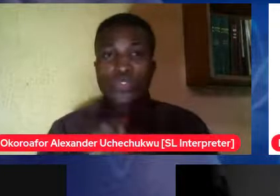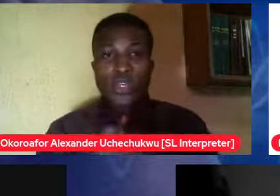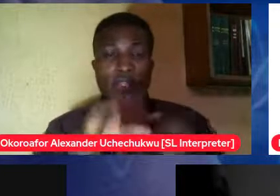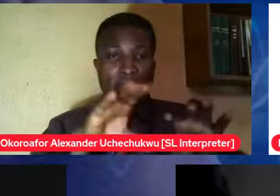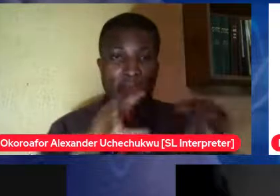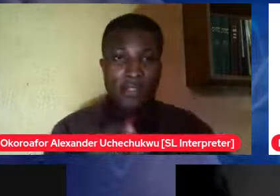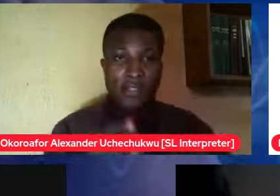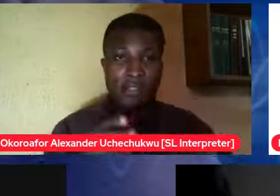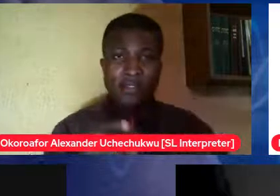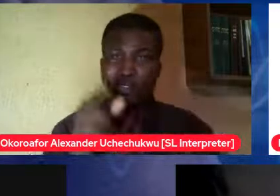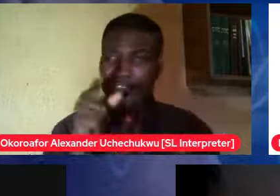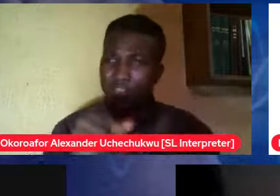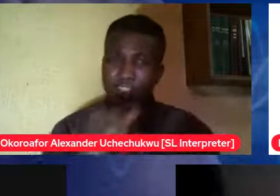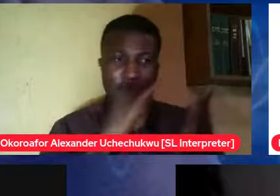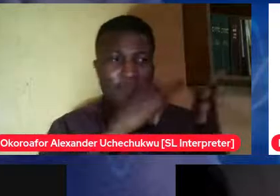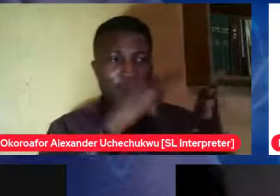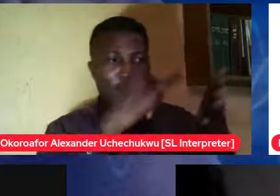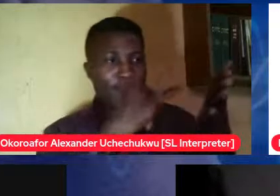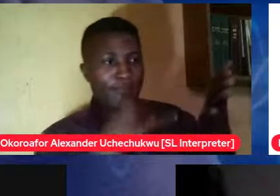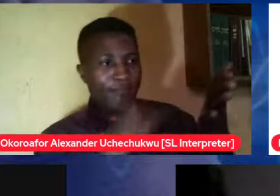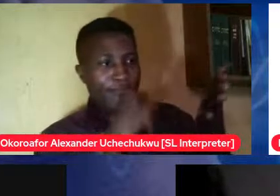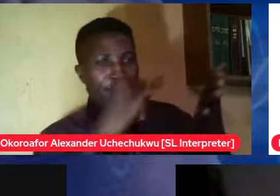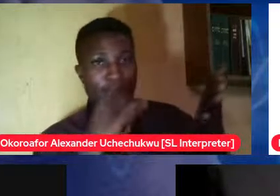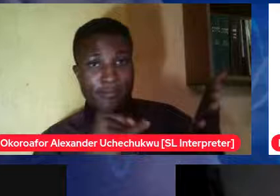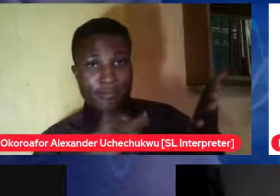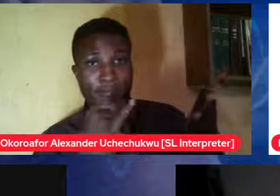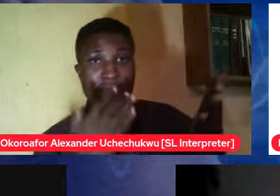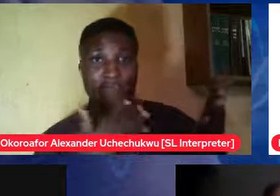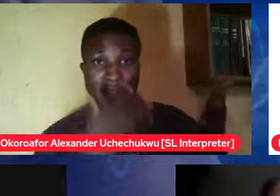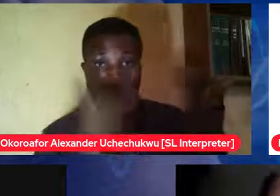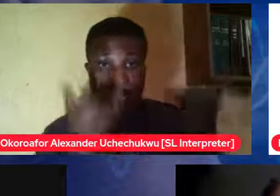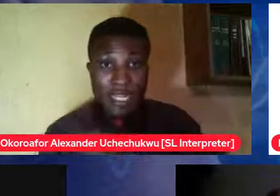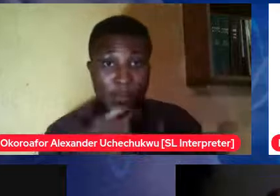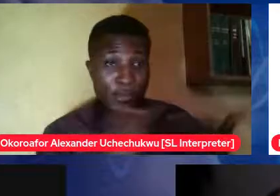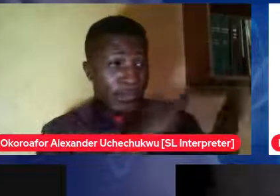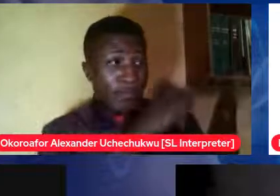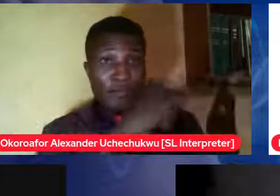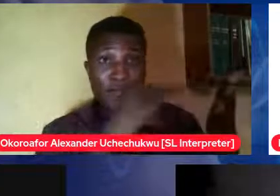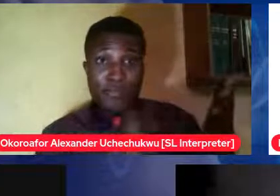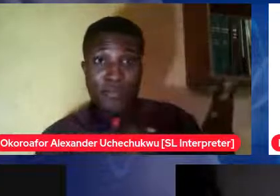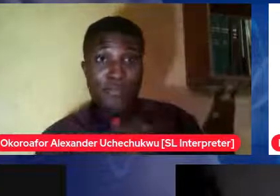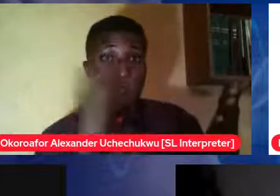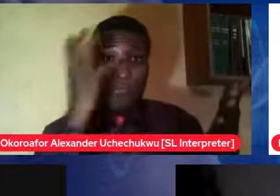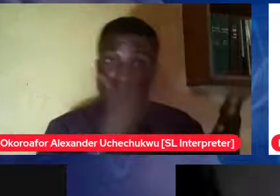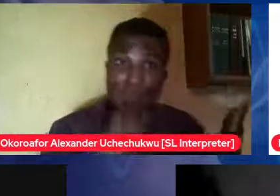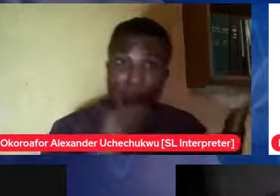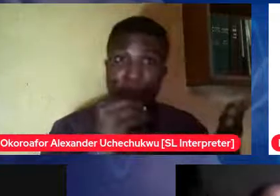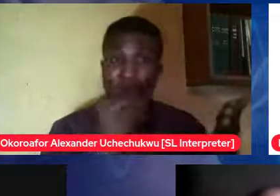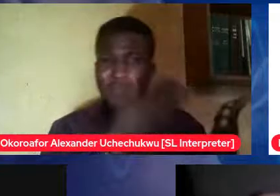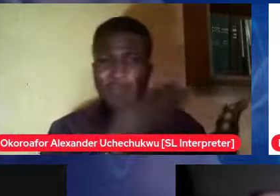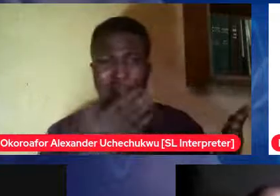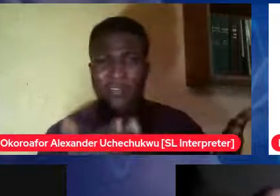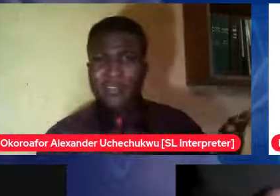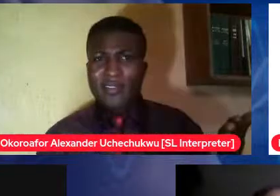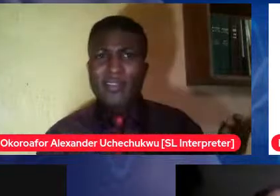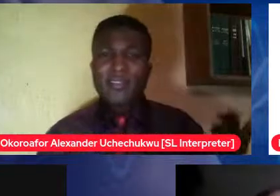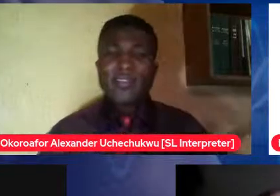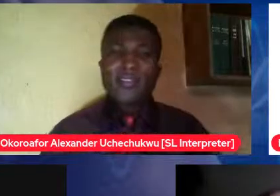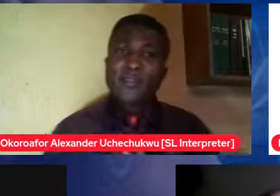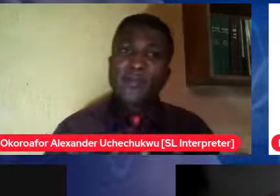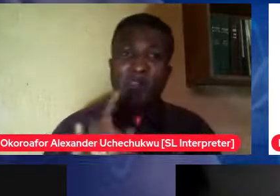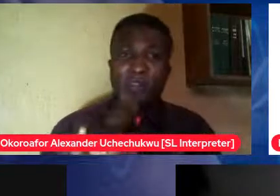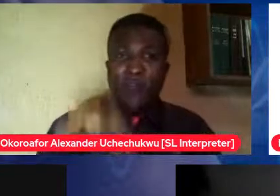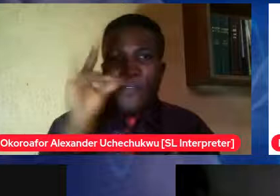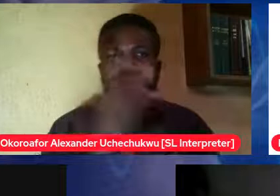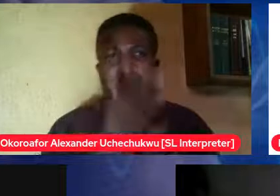very nice portraits and people pay for it so begin to learn a new skill at that point find something to focus on learn a new skill